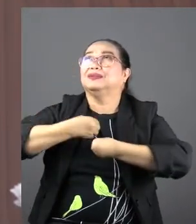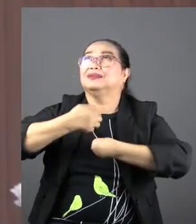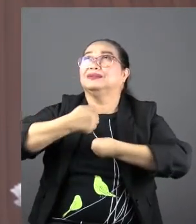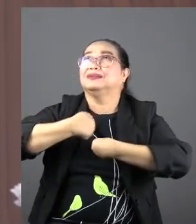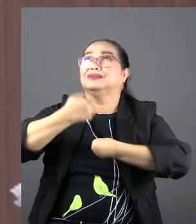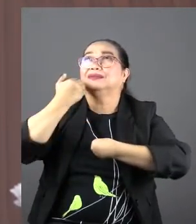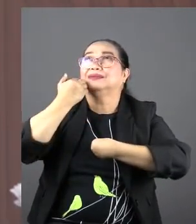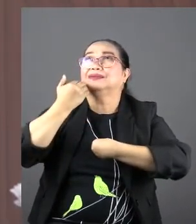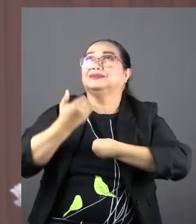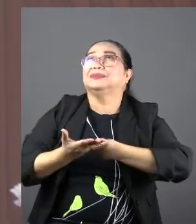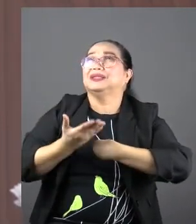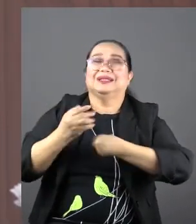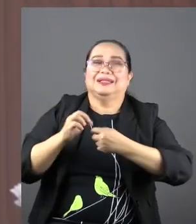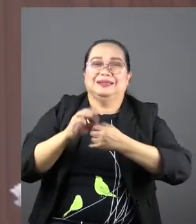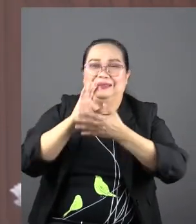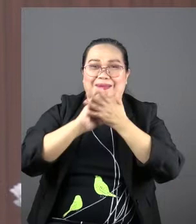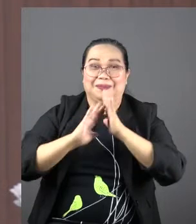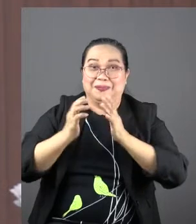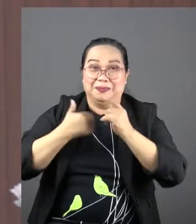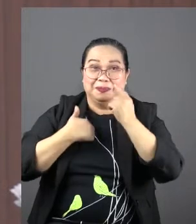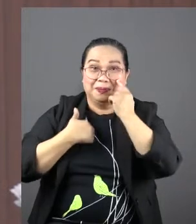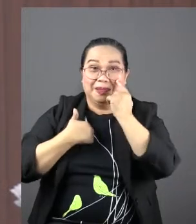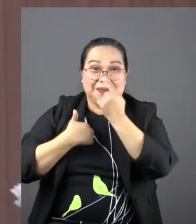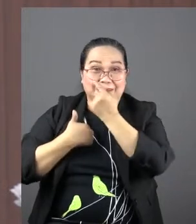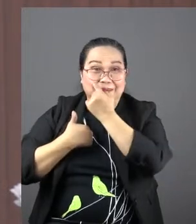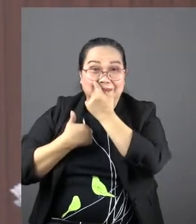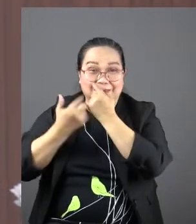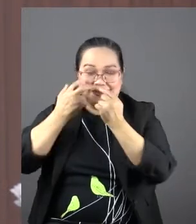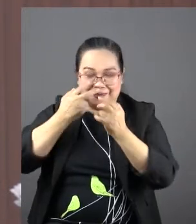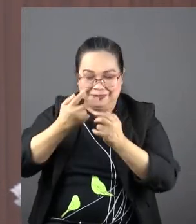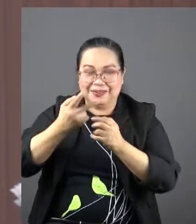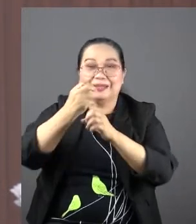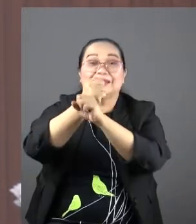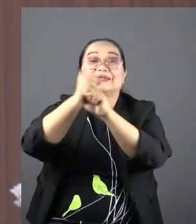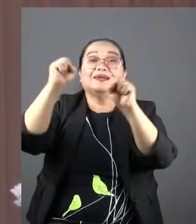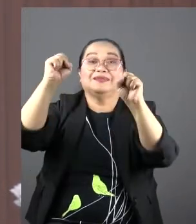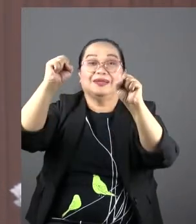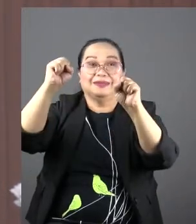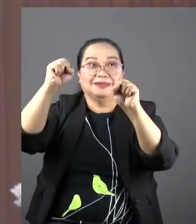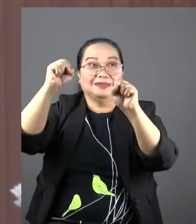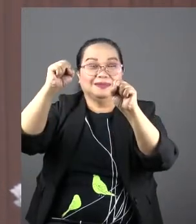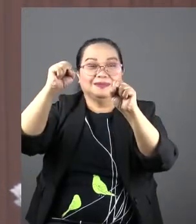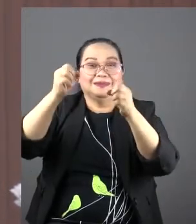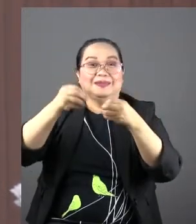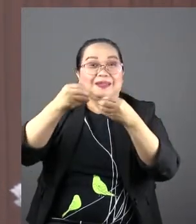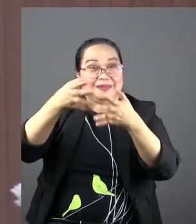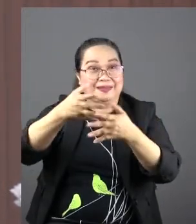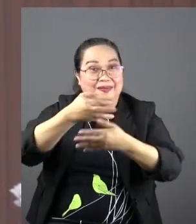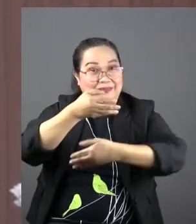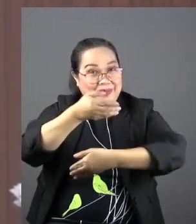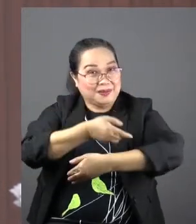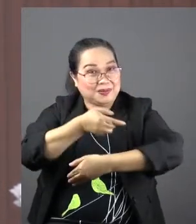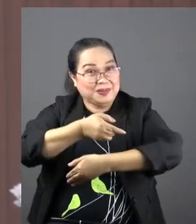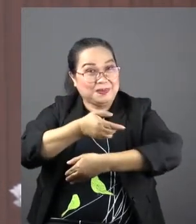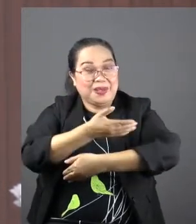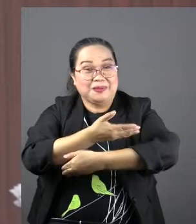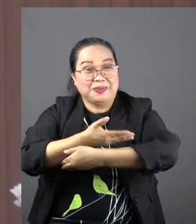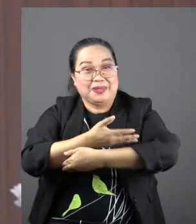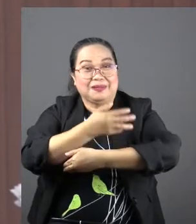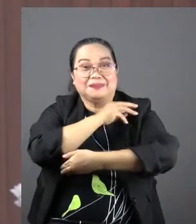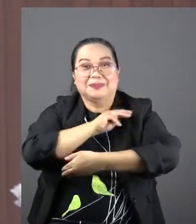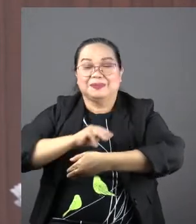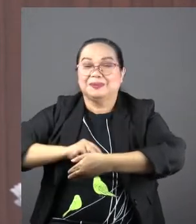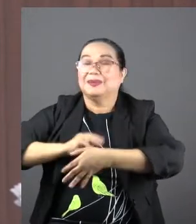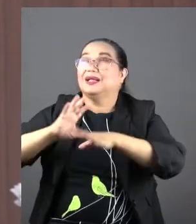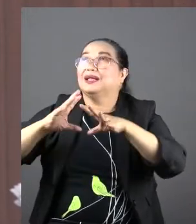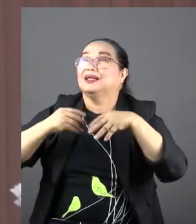depart in peace. For my eyes have seen your salvation. He's giving credit to the Messiah. He was saying, I